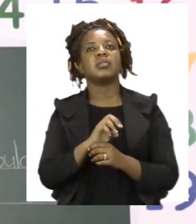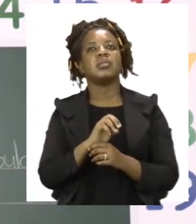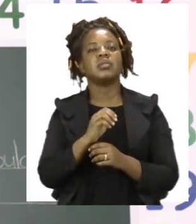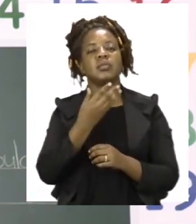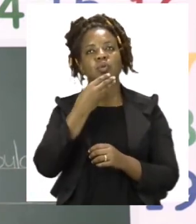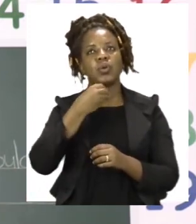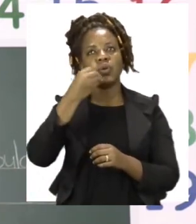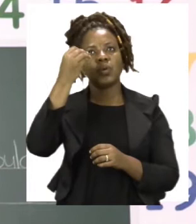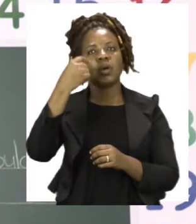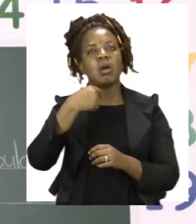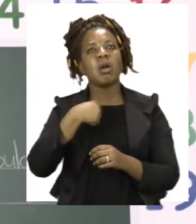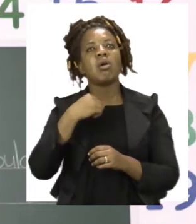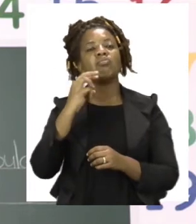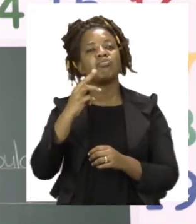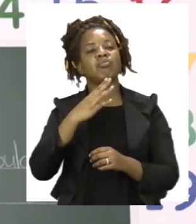Let's continue.